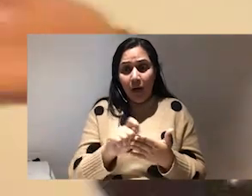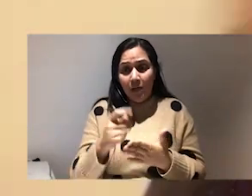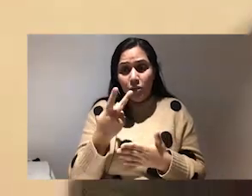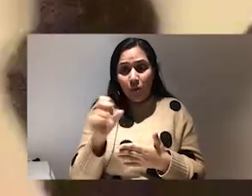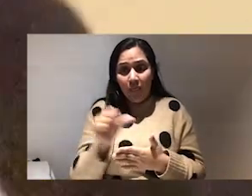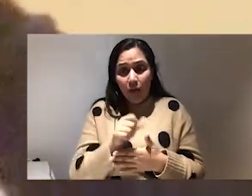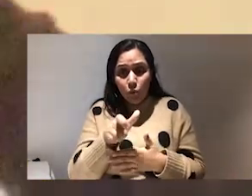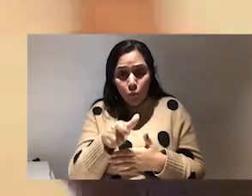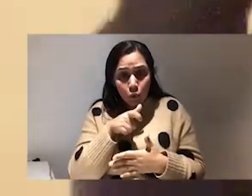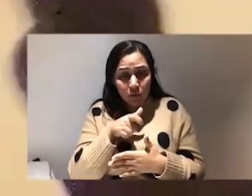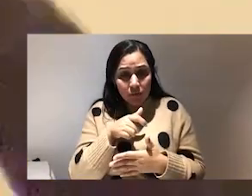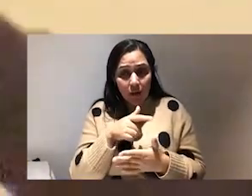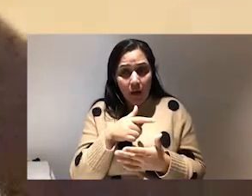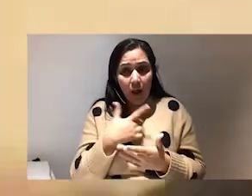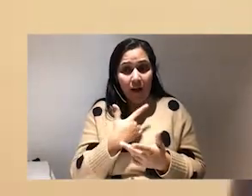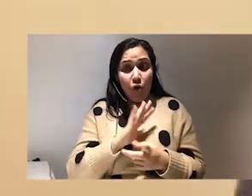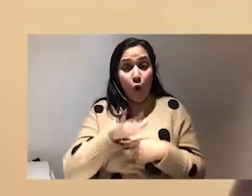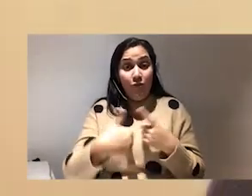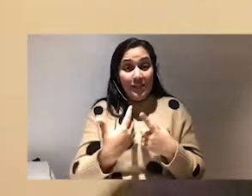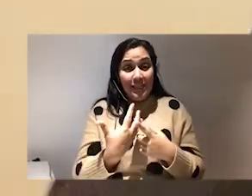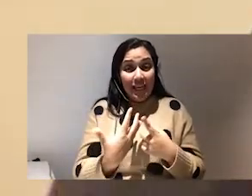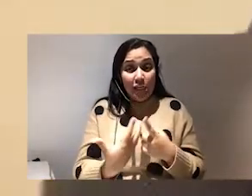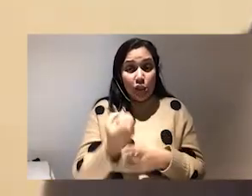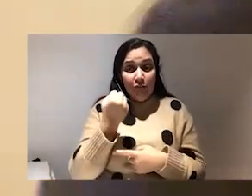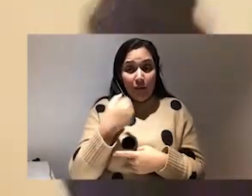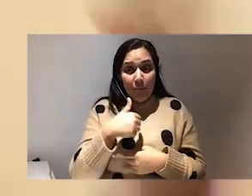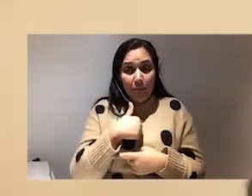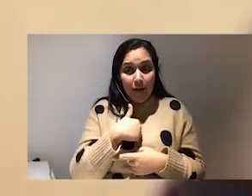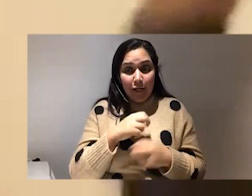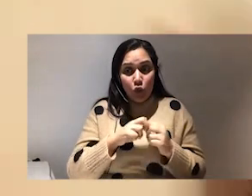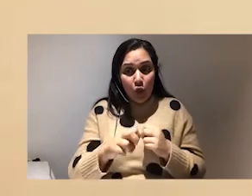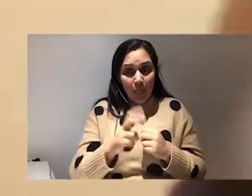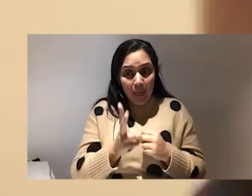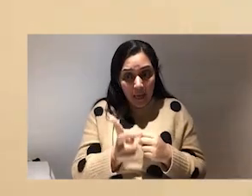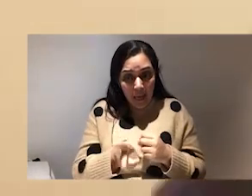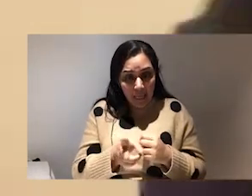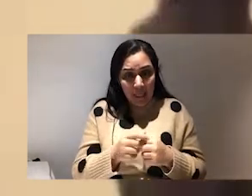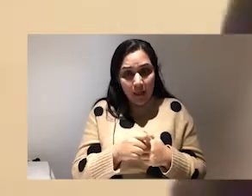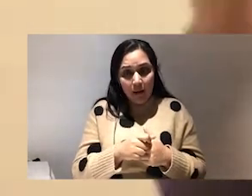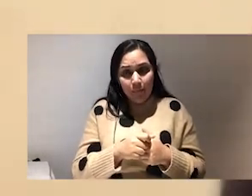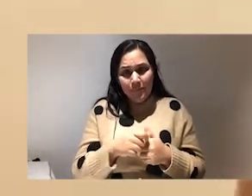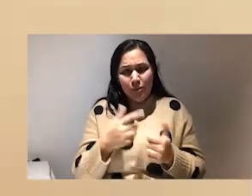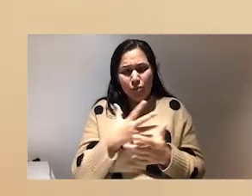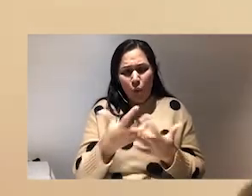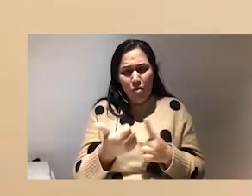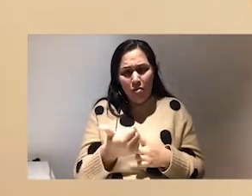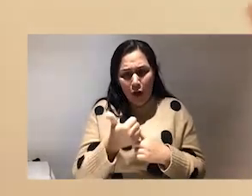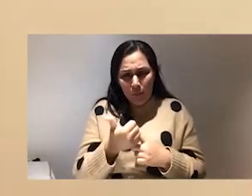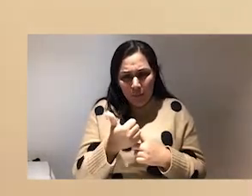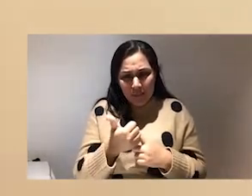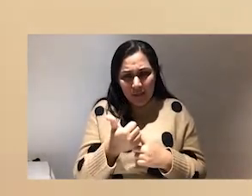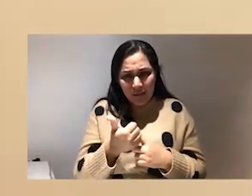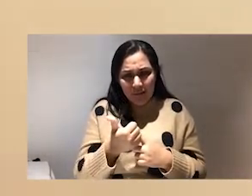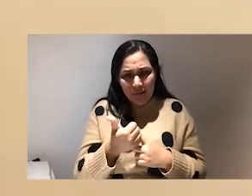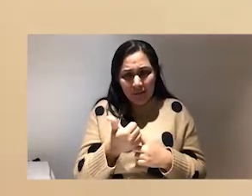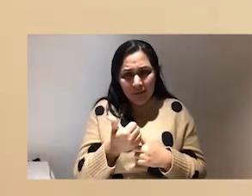,000. So that's an overachieving Nigerian again. But like I it was so it was so therapeutic on so many different levels to write the